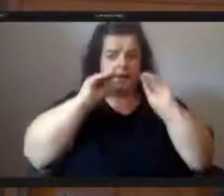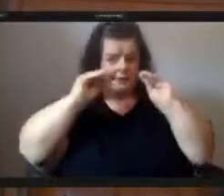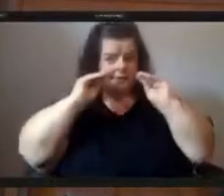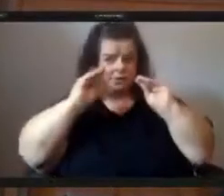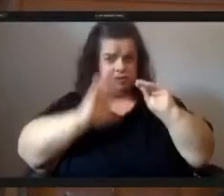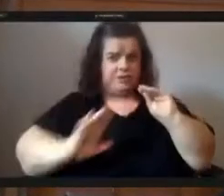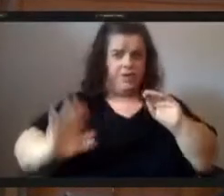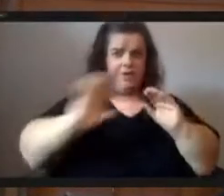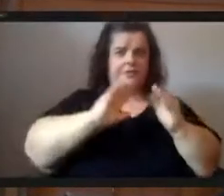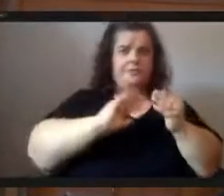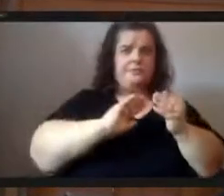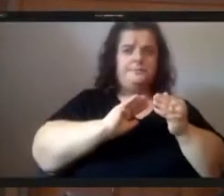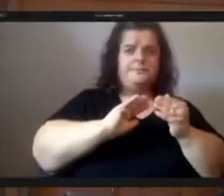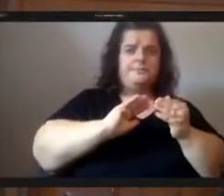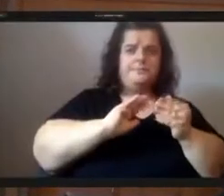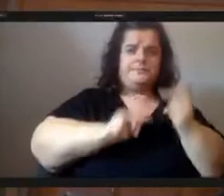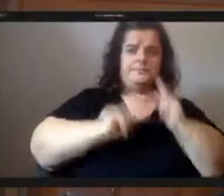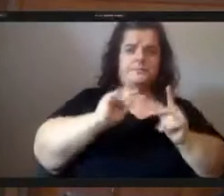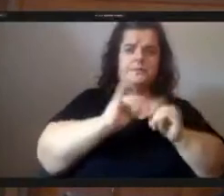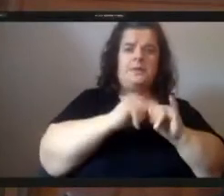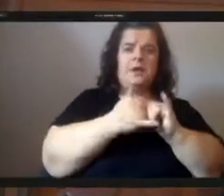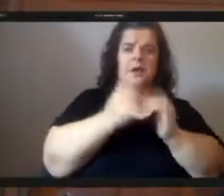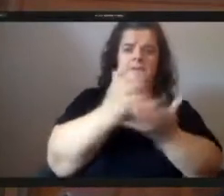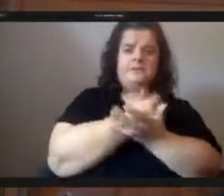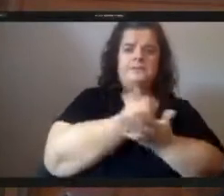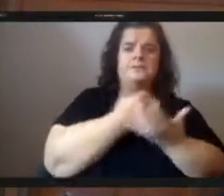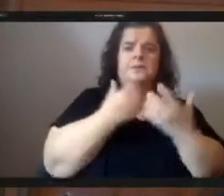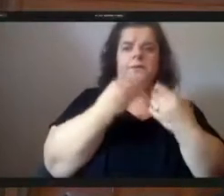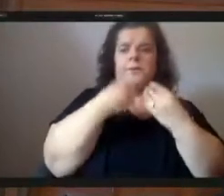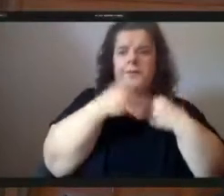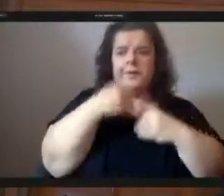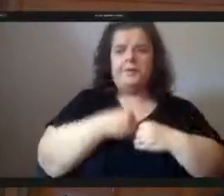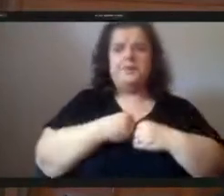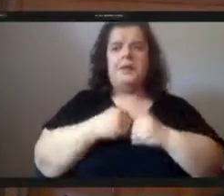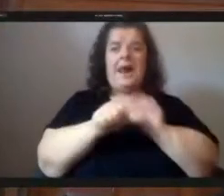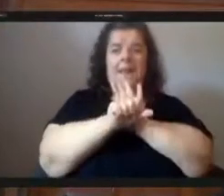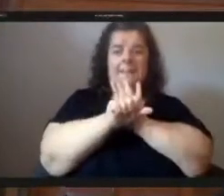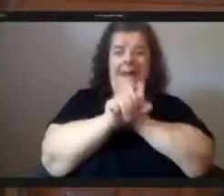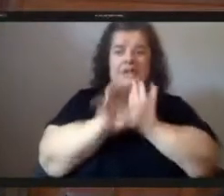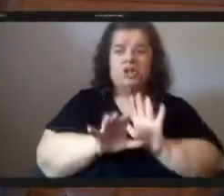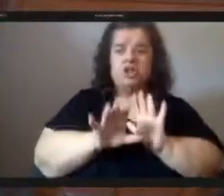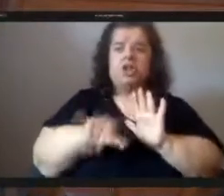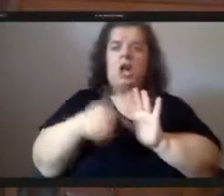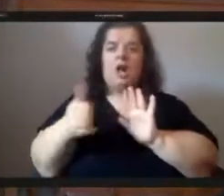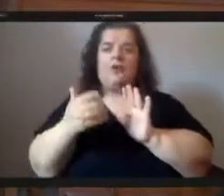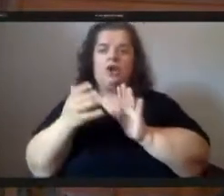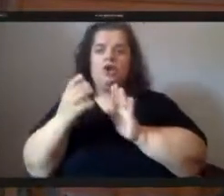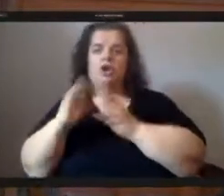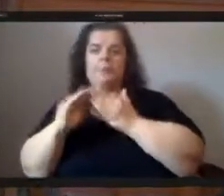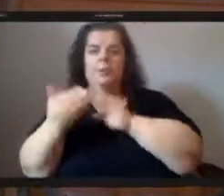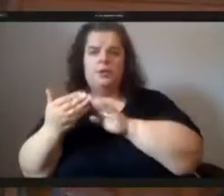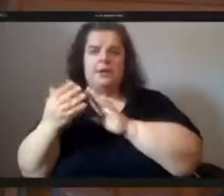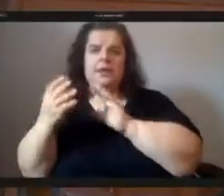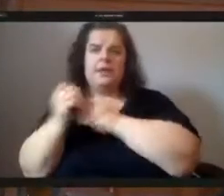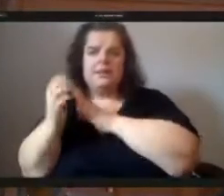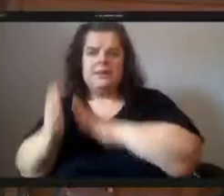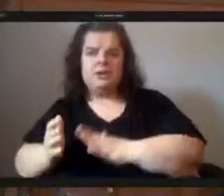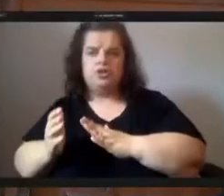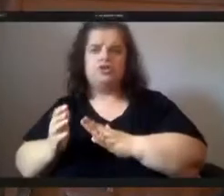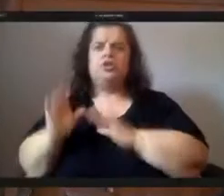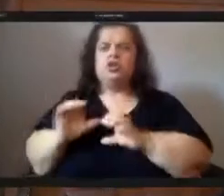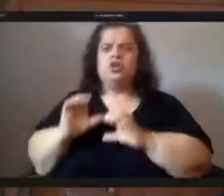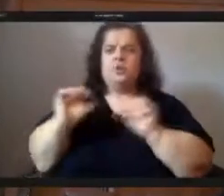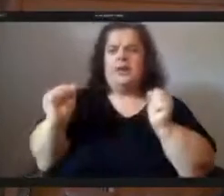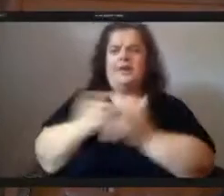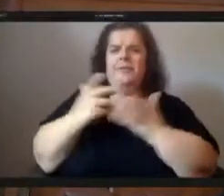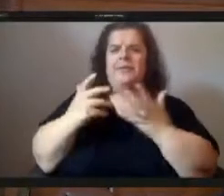ambassadors and other community leaders who have participated in the justice run committee do all of this kind of work